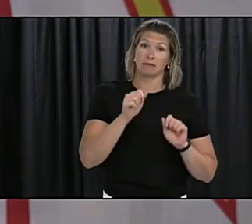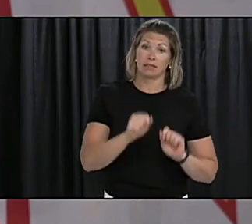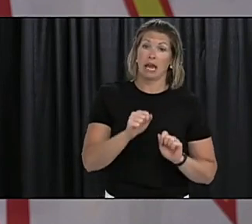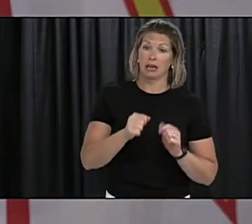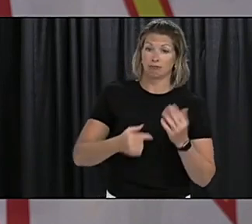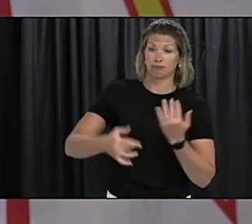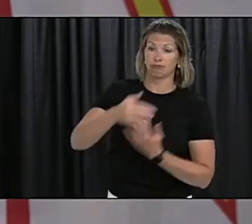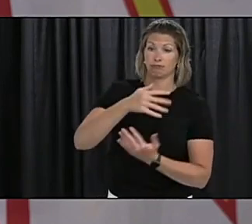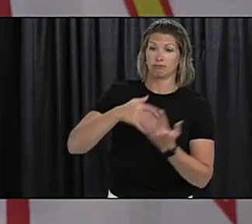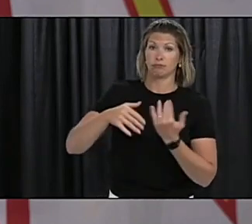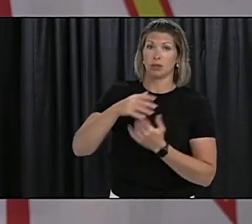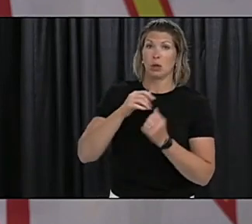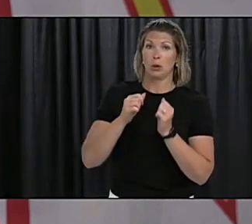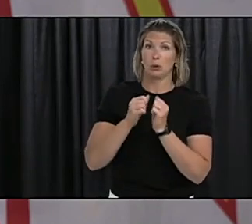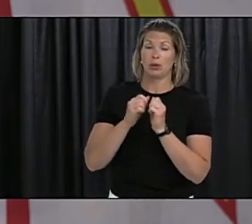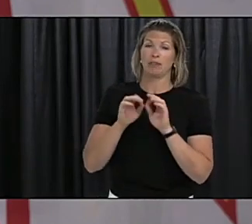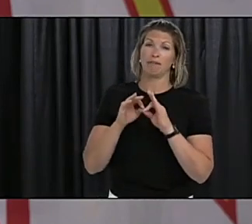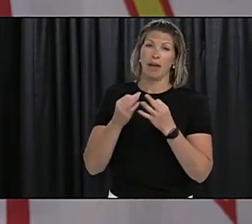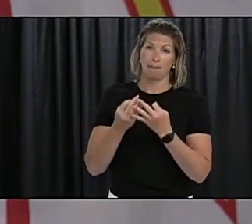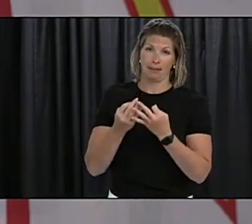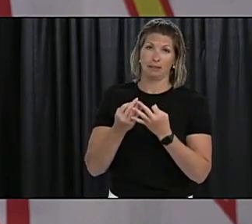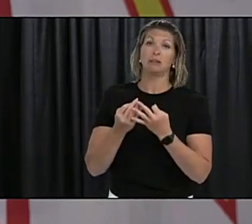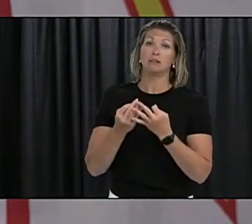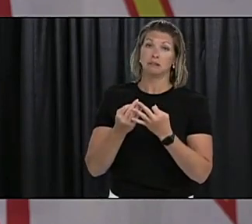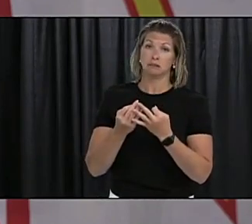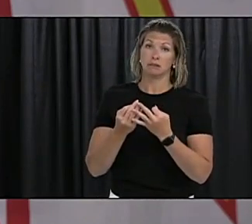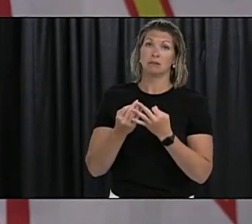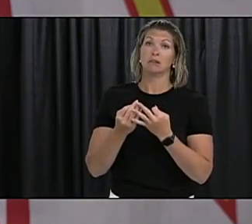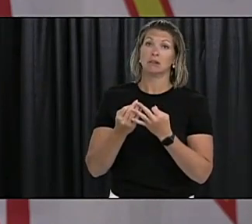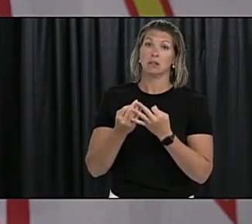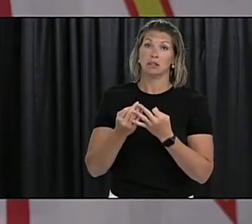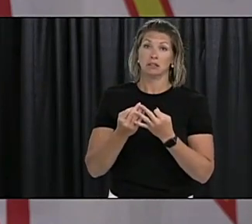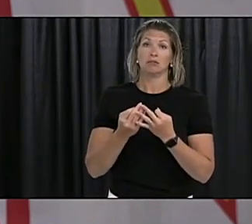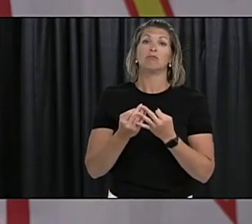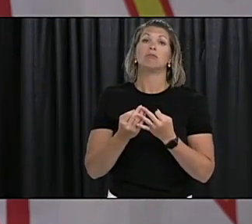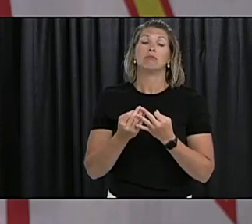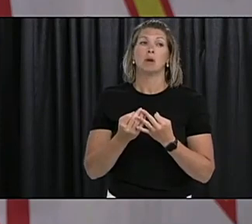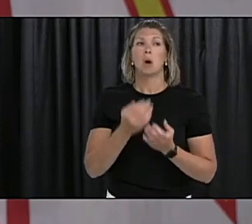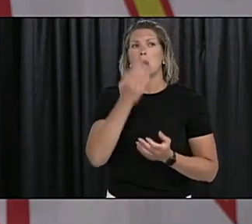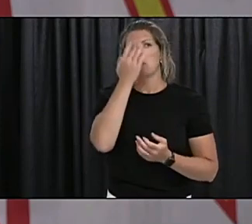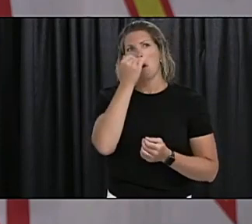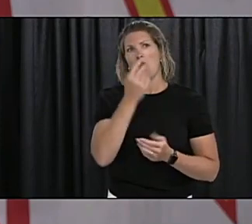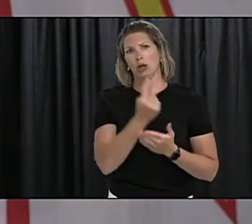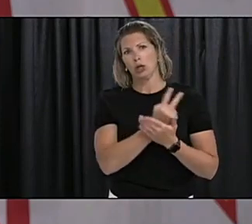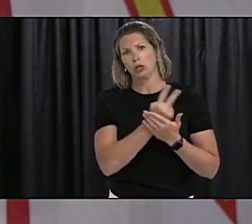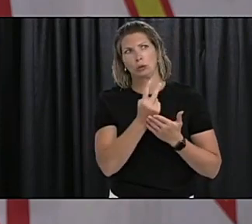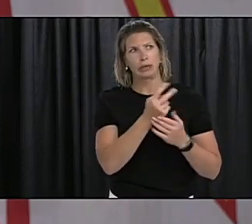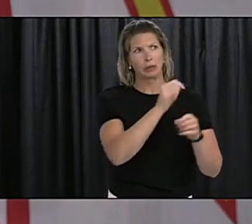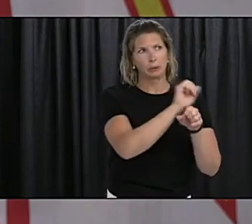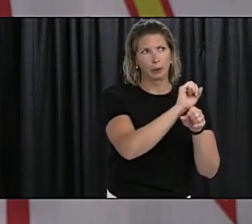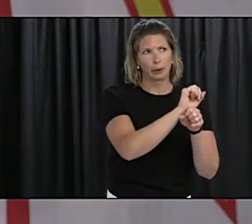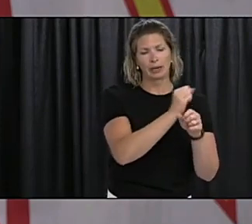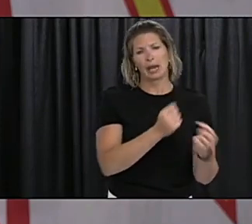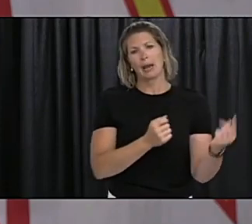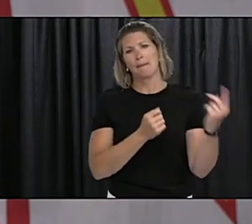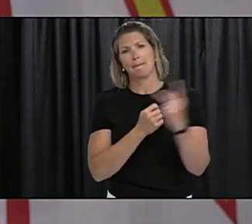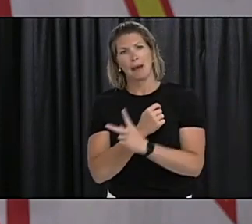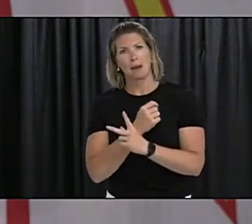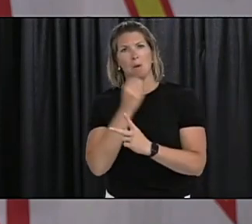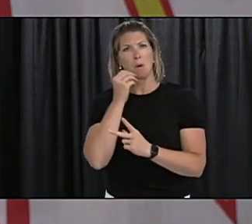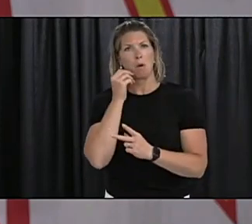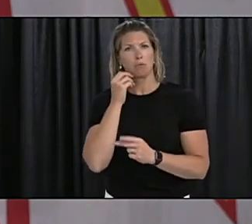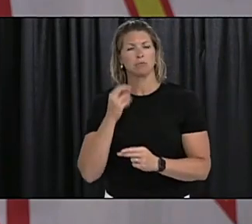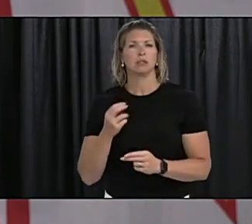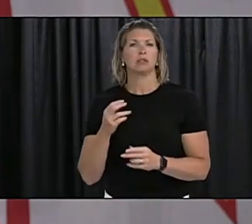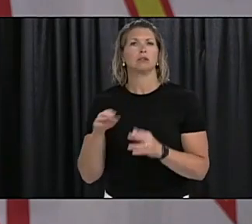came back home because they have been you know a lot of them have been through a cycle where they're basically isolating all the time and that's very